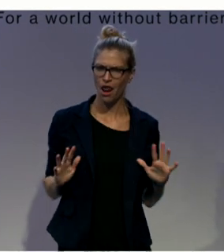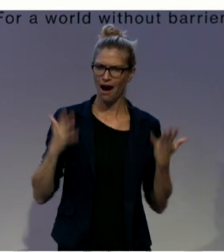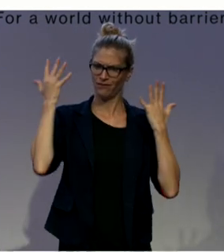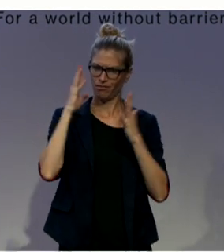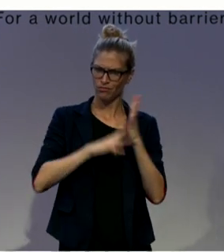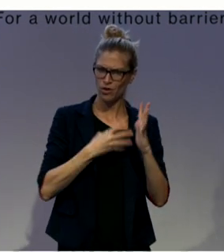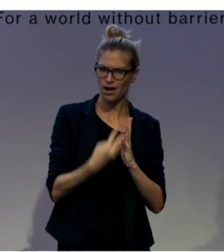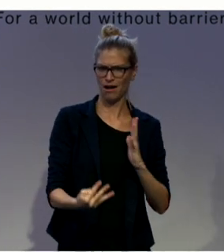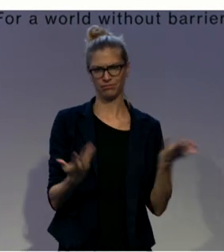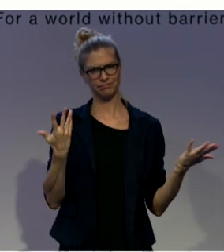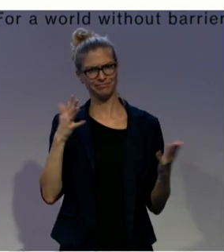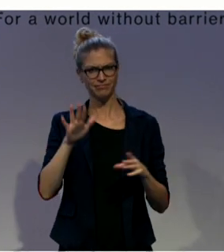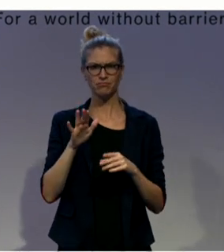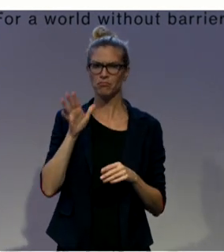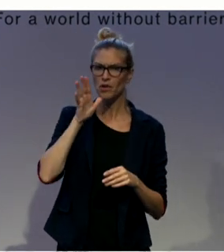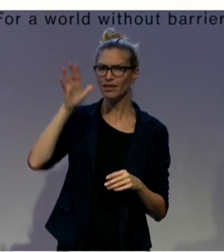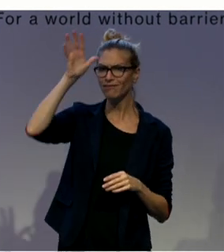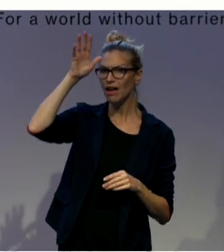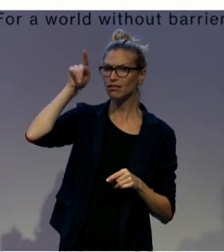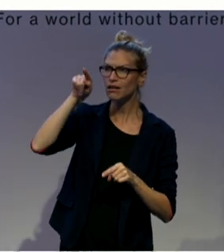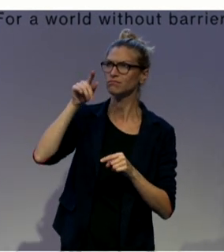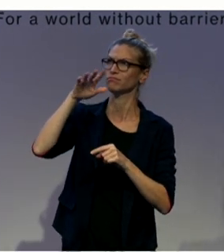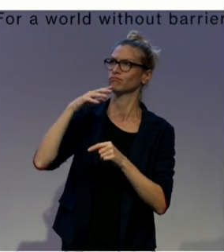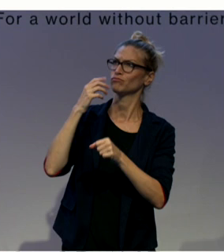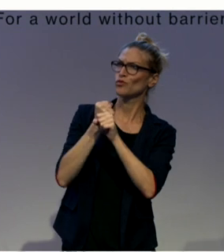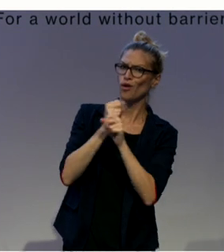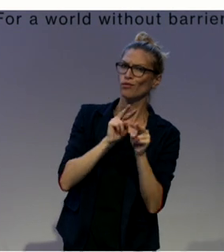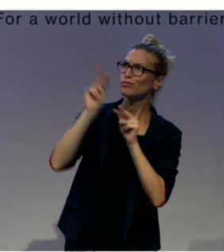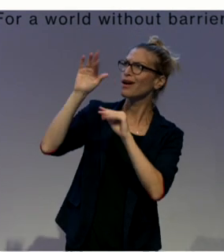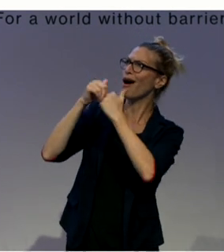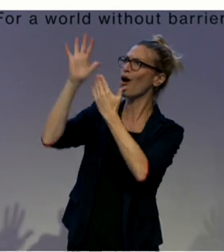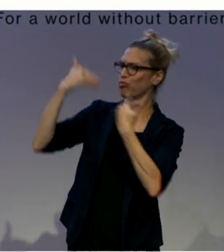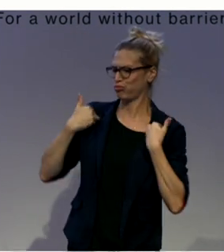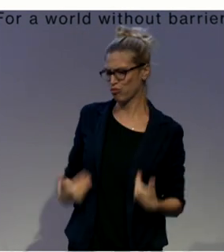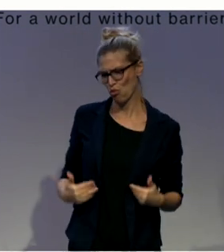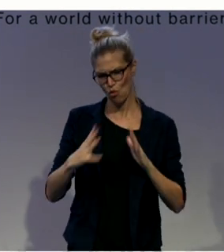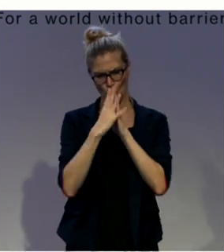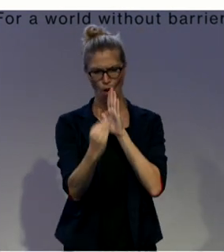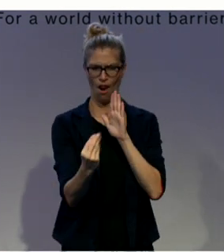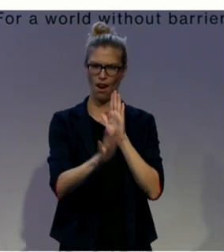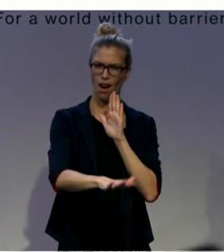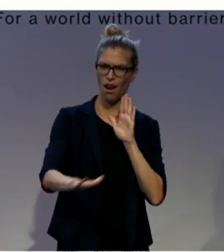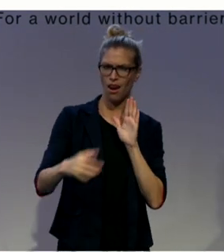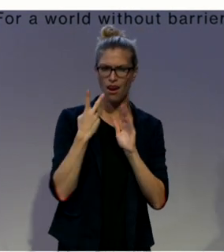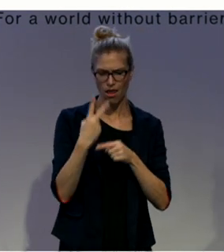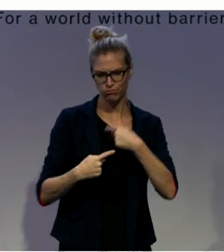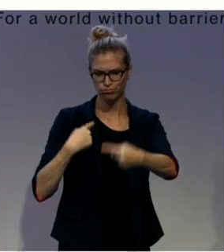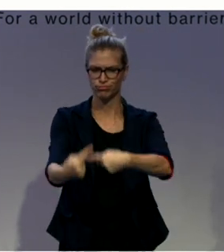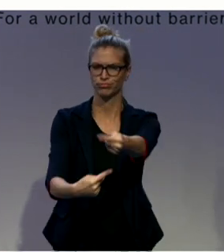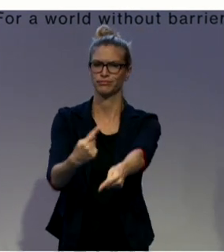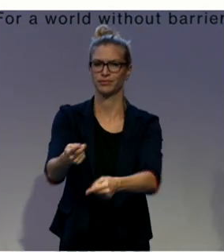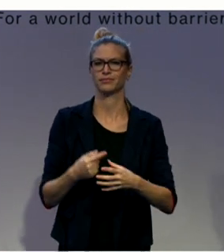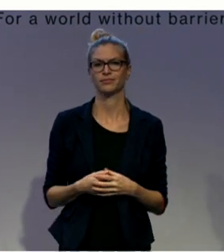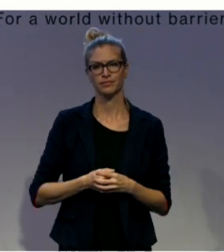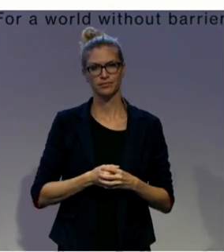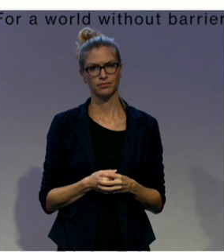workers? How? Would it be possible to design a methodology with such complex inputs?